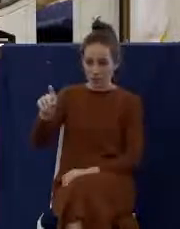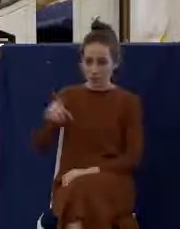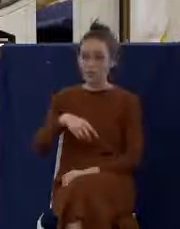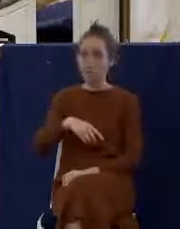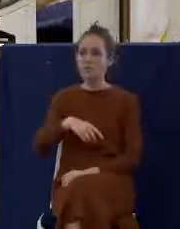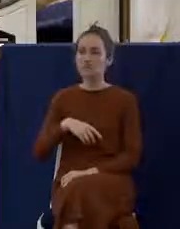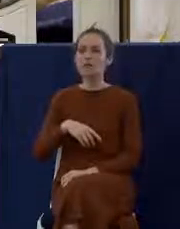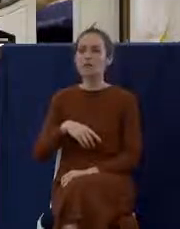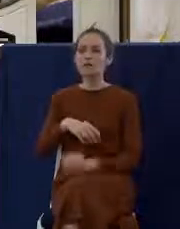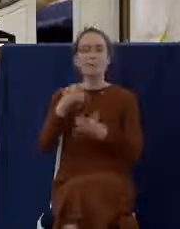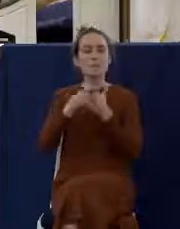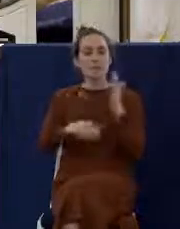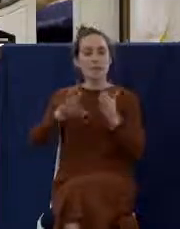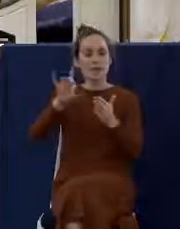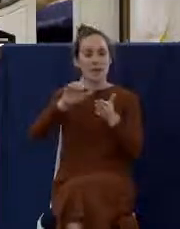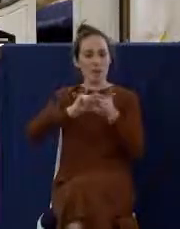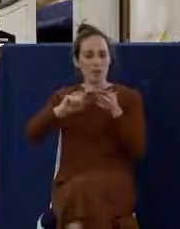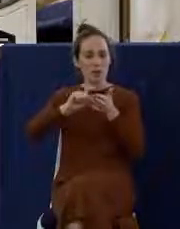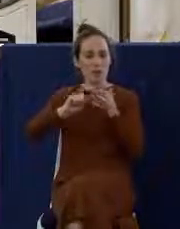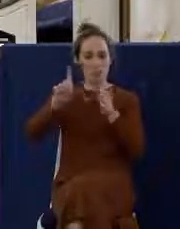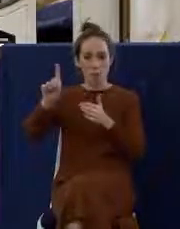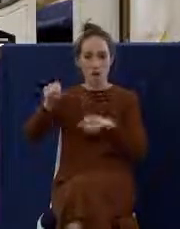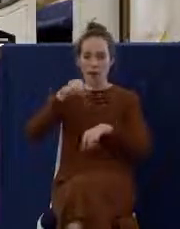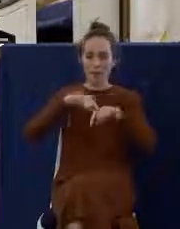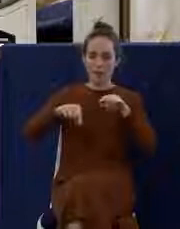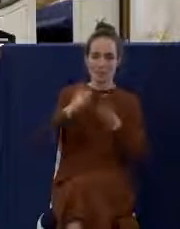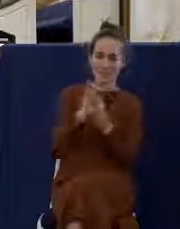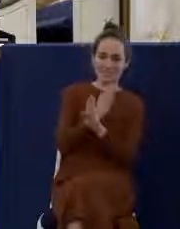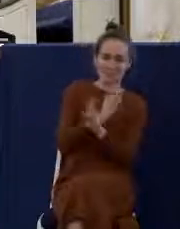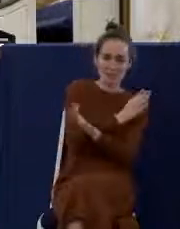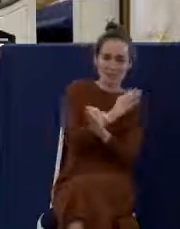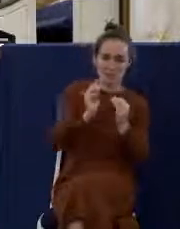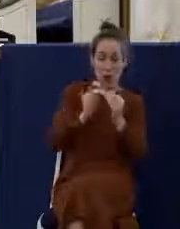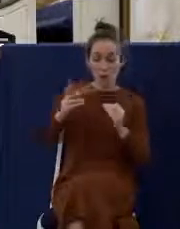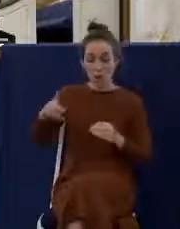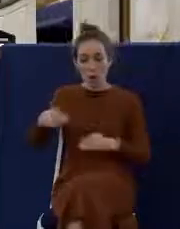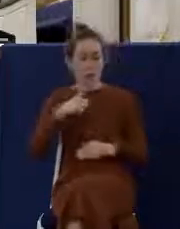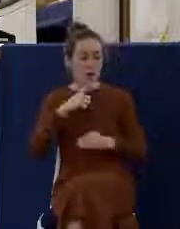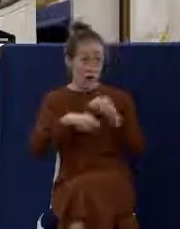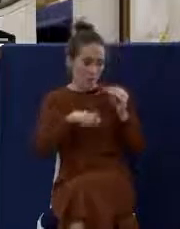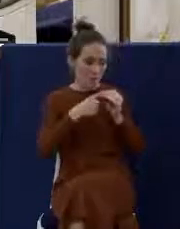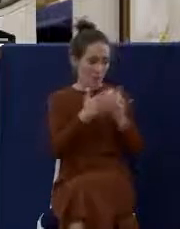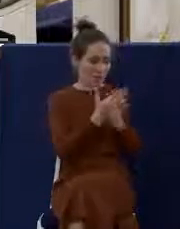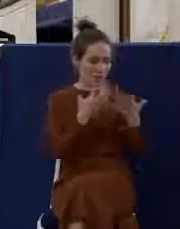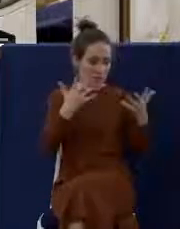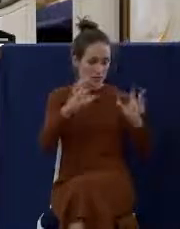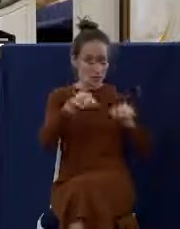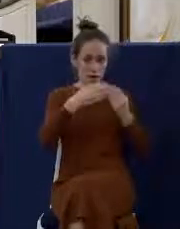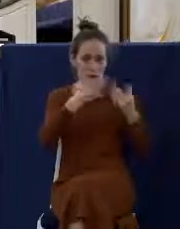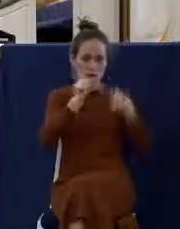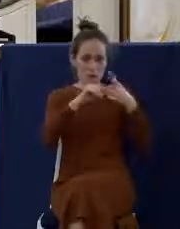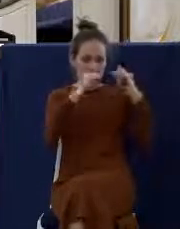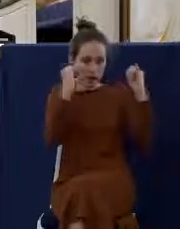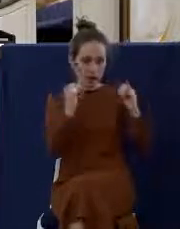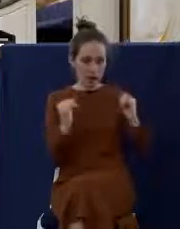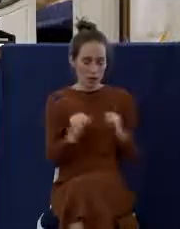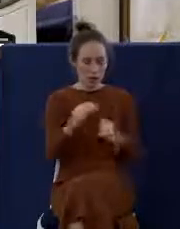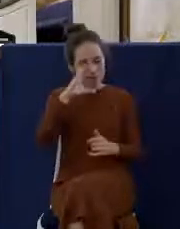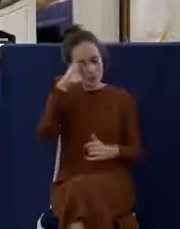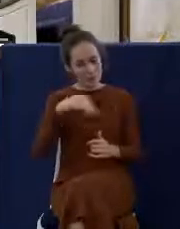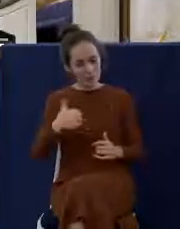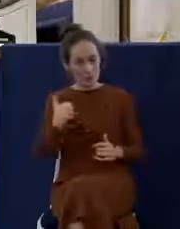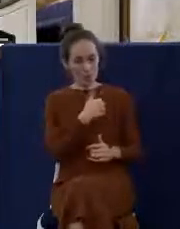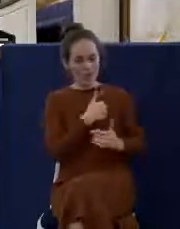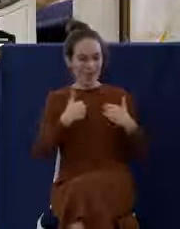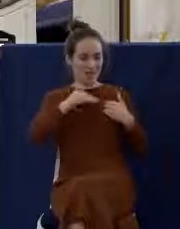in verse 1. Go back a little bit farther. Look in chapter 8, verse 1. Now, as touching things offered on the idols, we know that we have knowledge, that we have